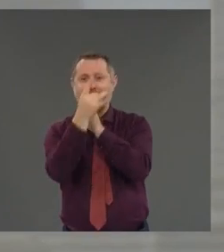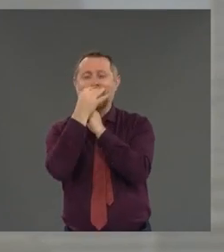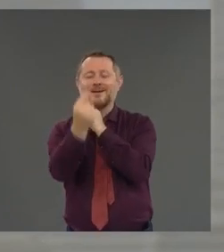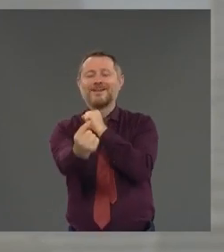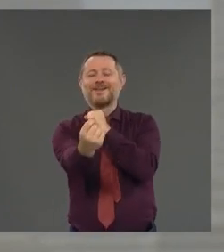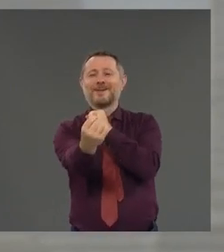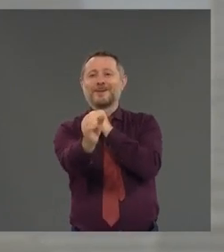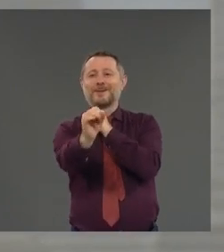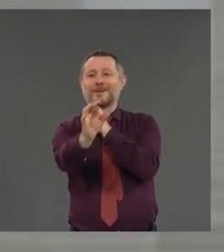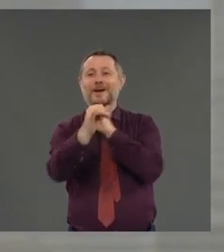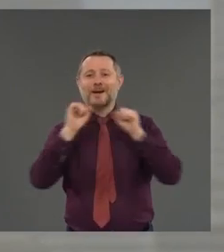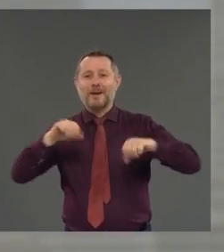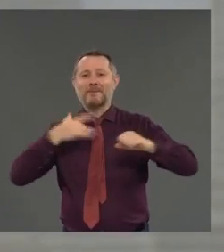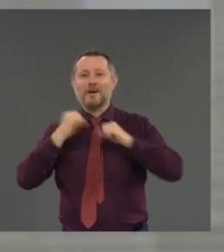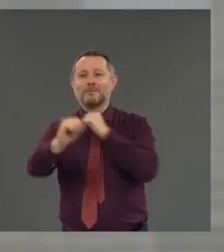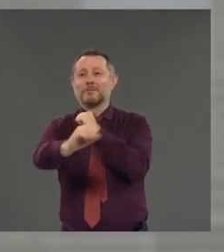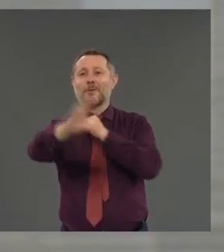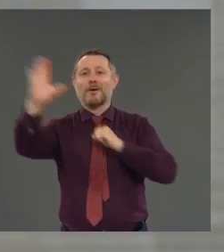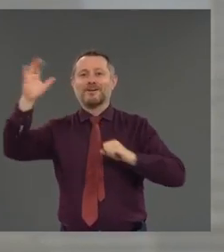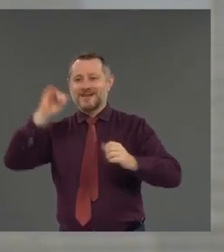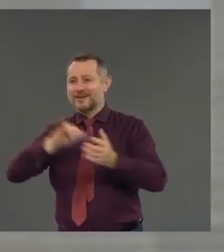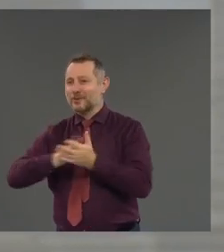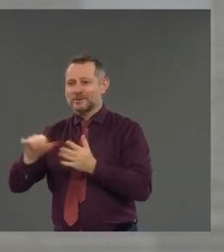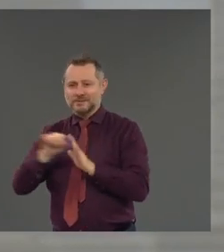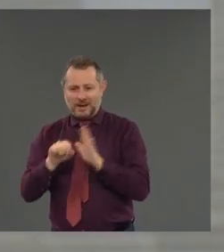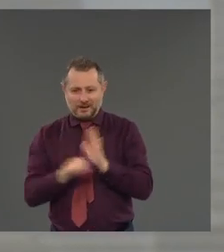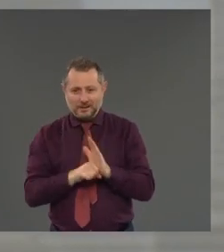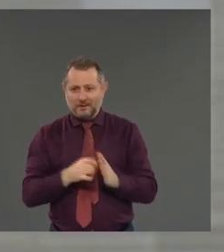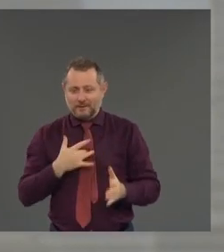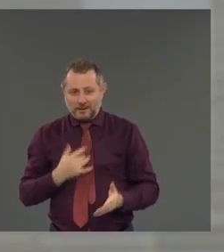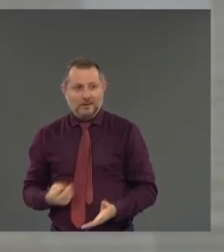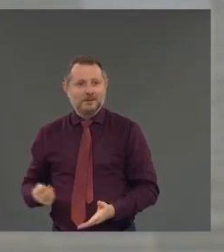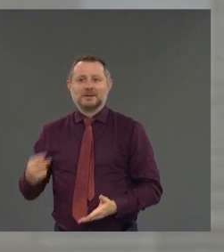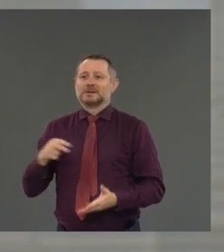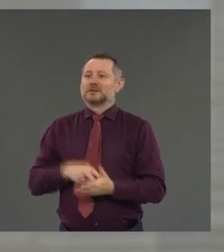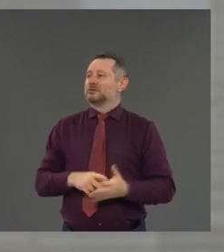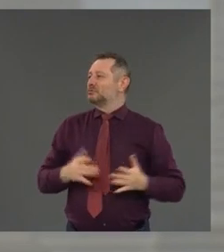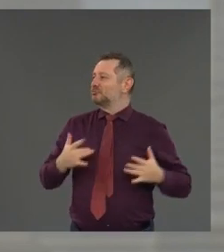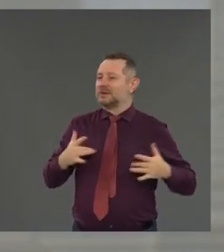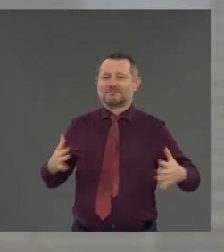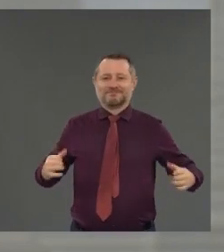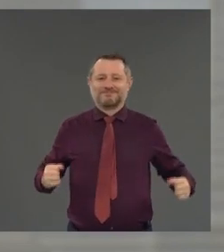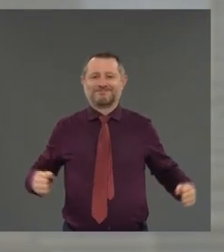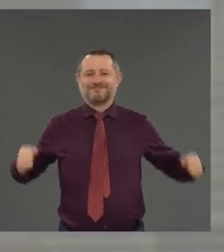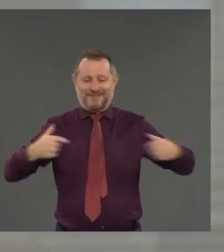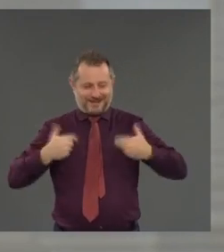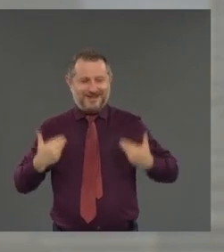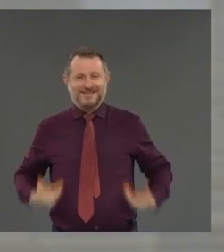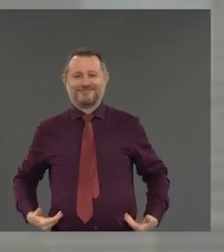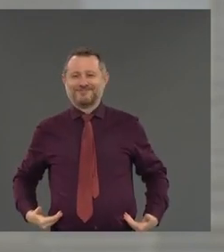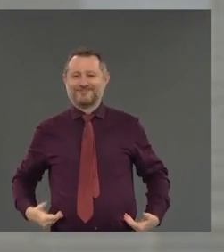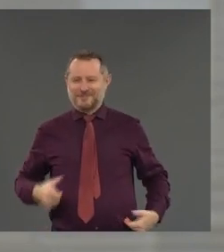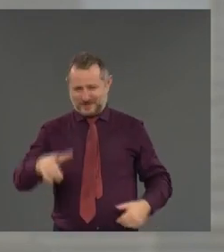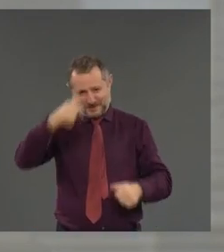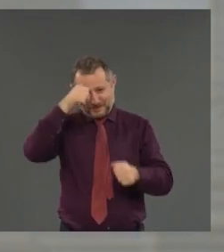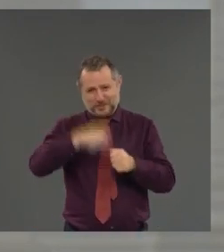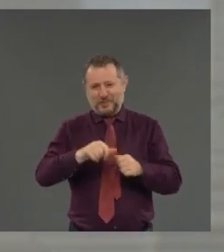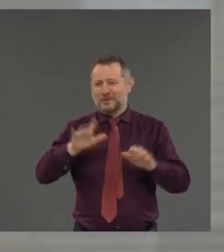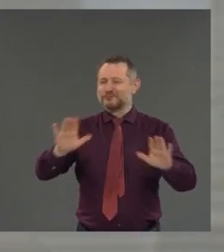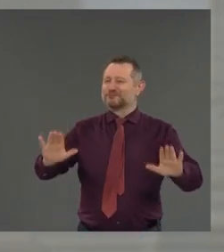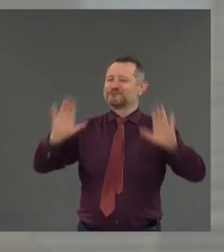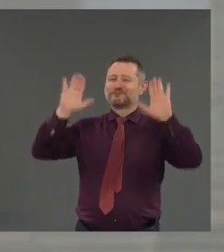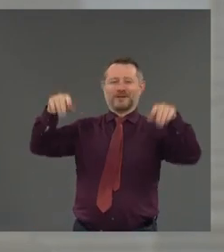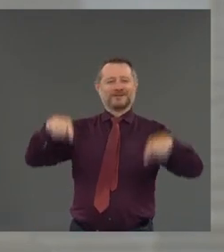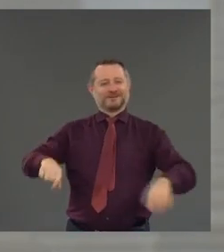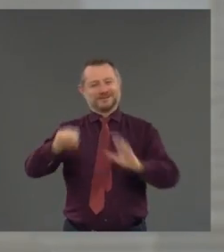York stand up and shine. We needed to remember how great a place this is and how great a